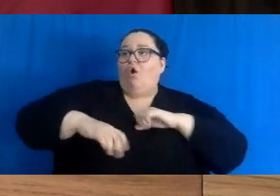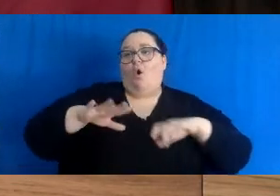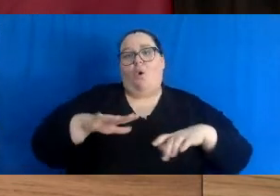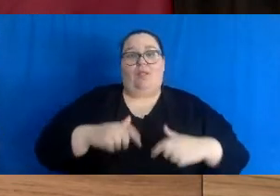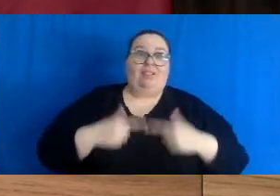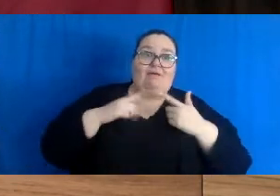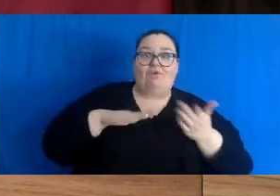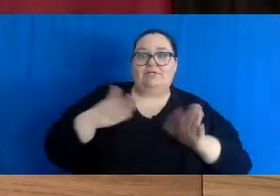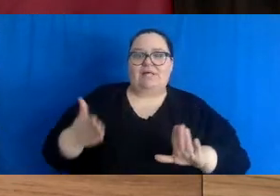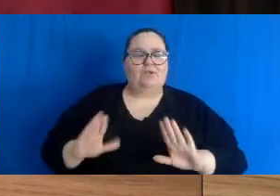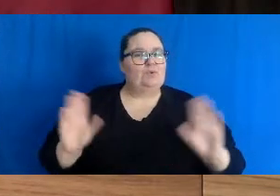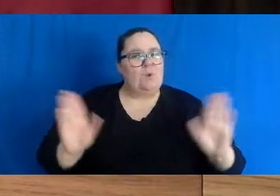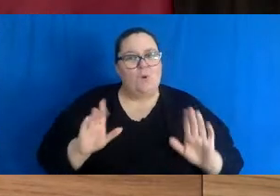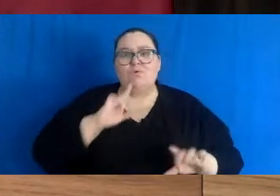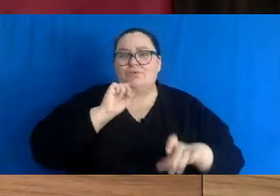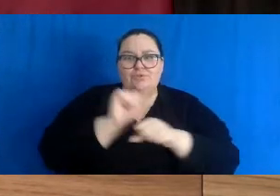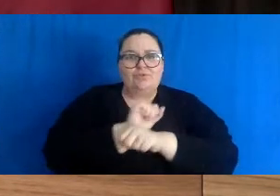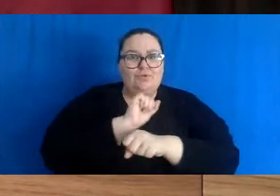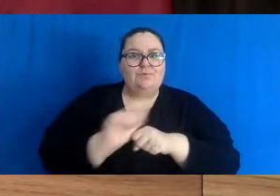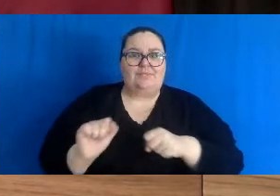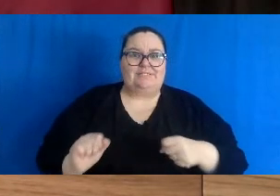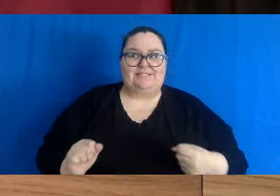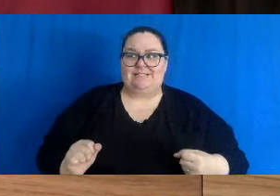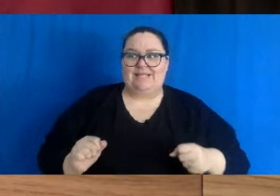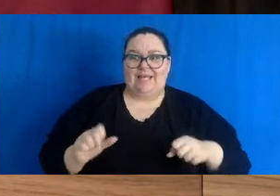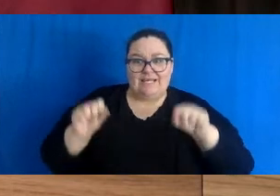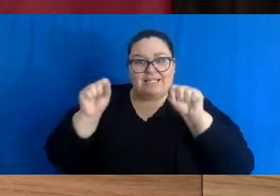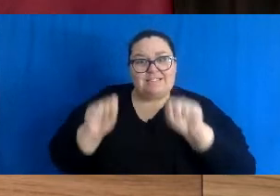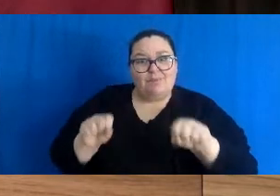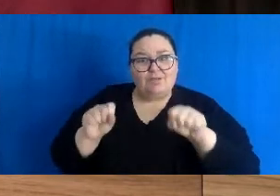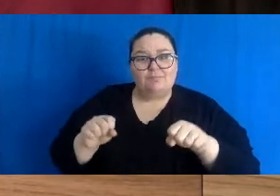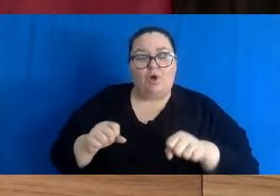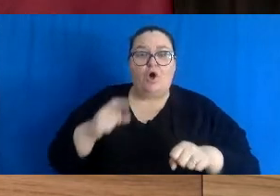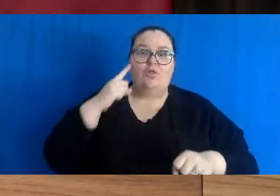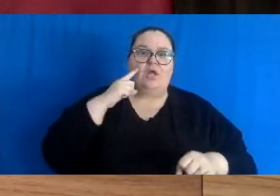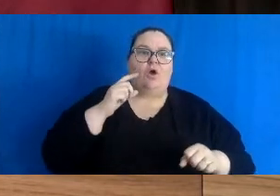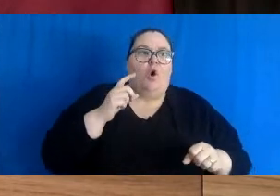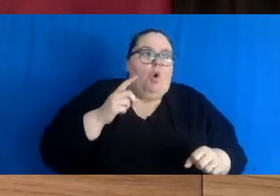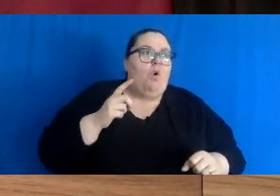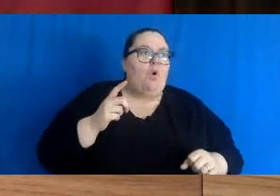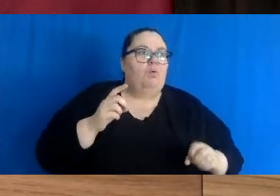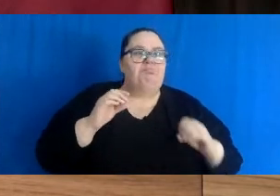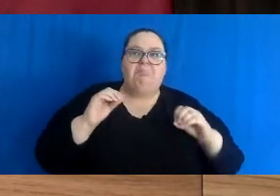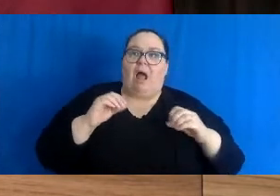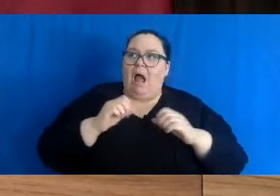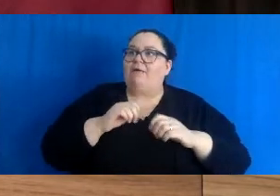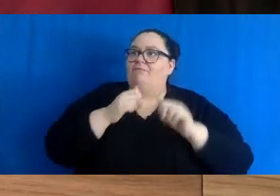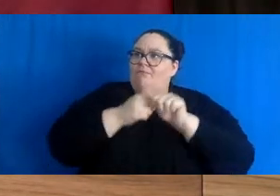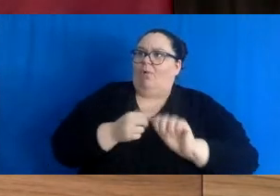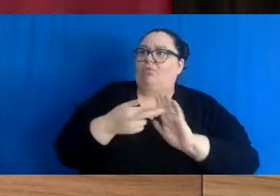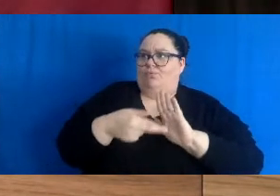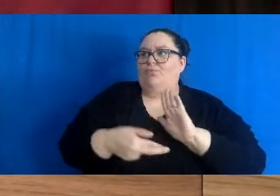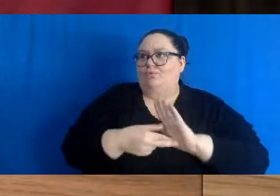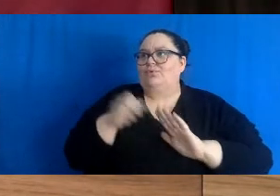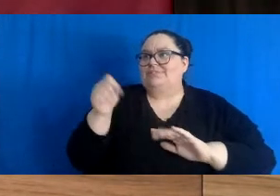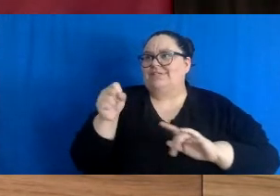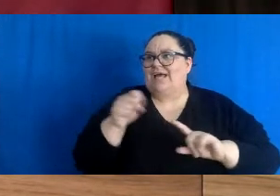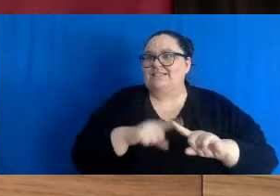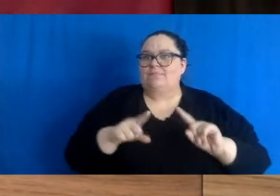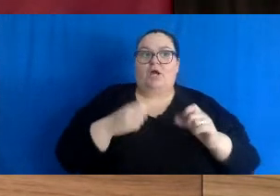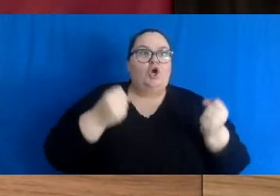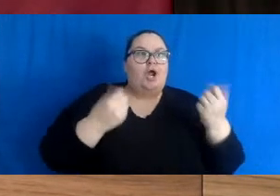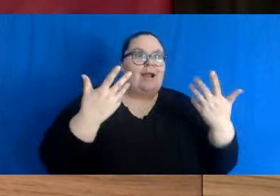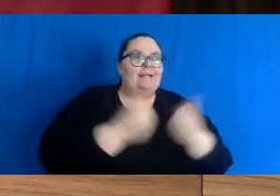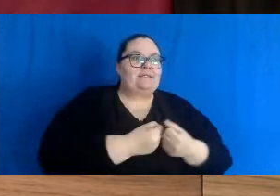Get boosted. It is no exaggeration to say that this is a matter of life and death. Things are going to get worse in the days ahead